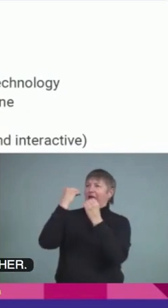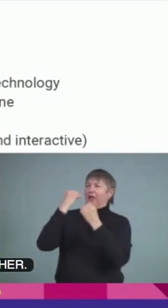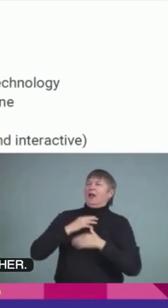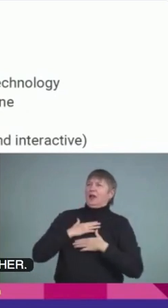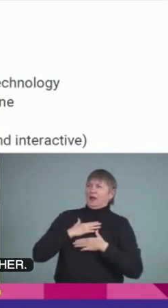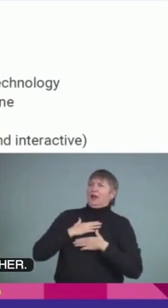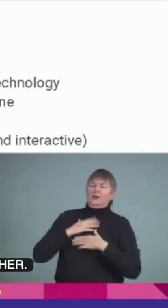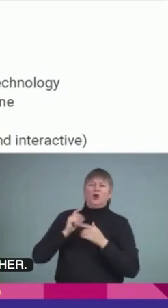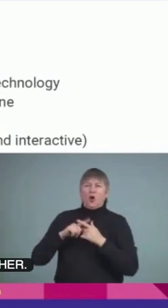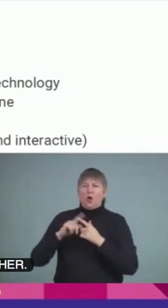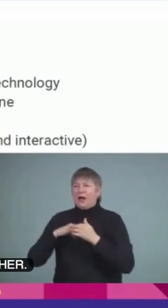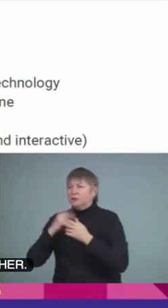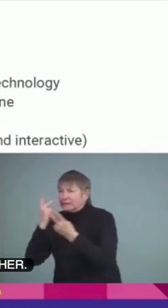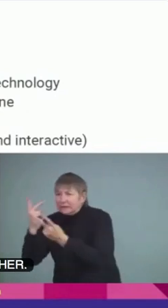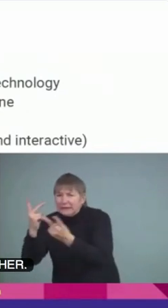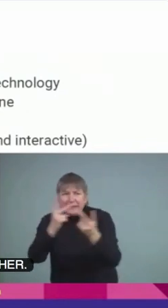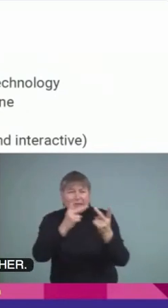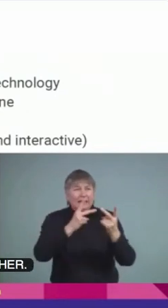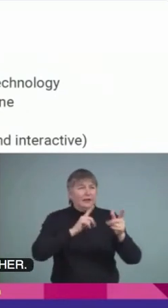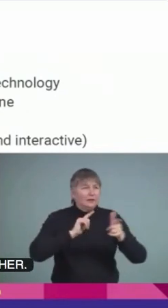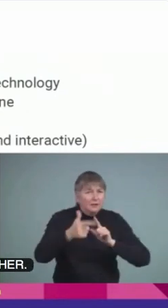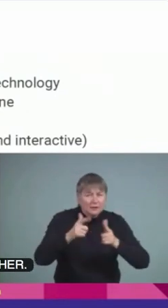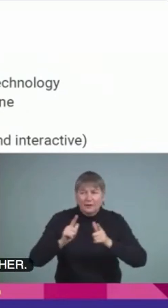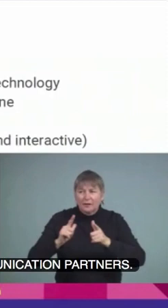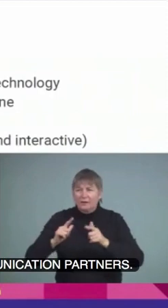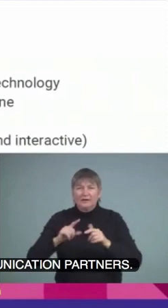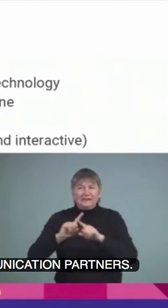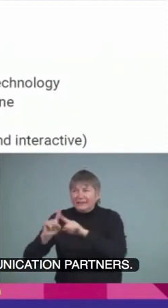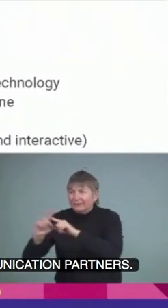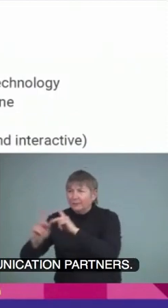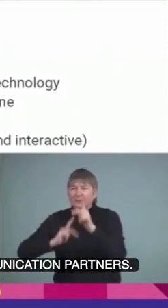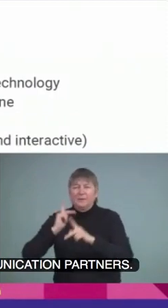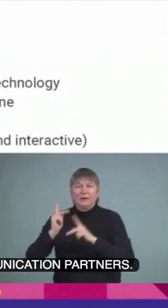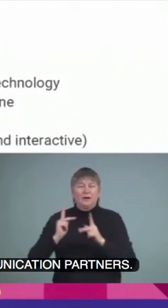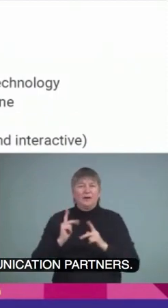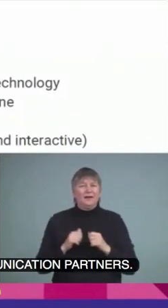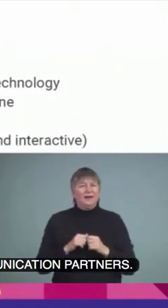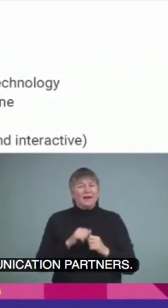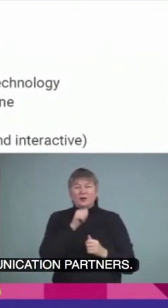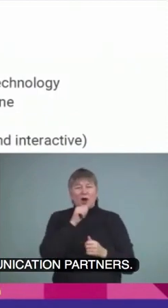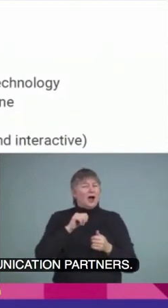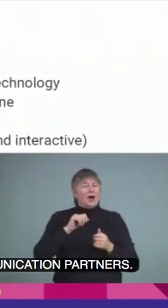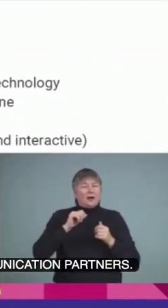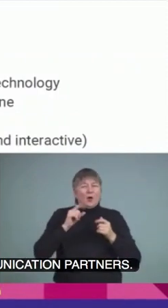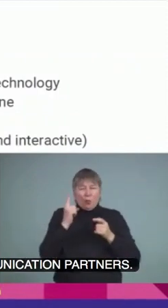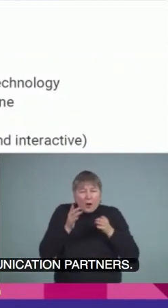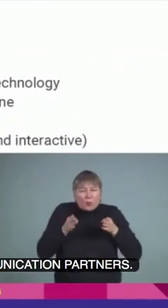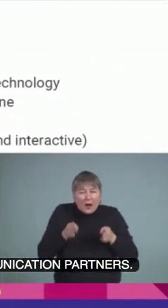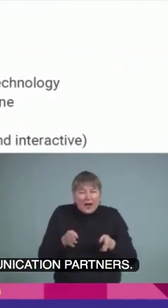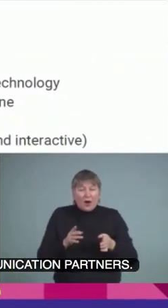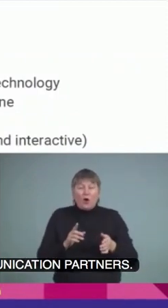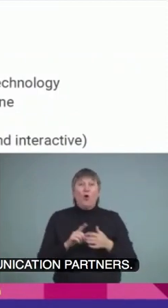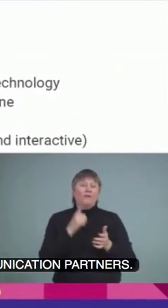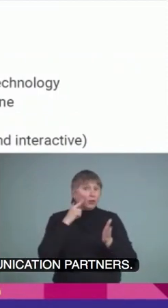sure that they have other communication partners. It's not just interacting through their sign language